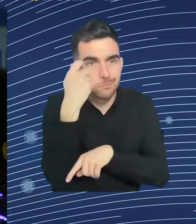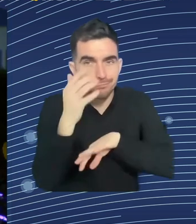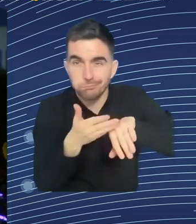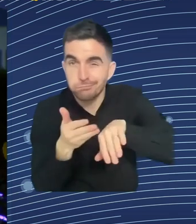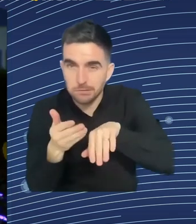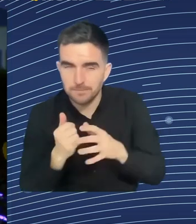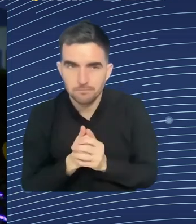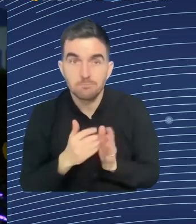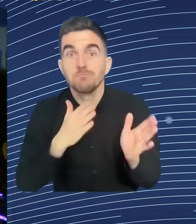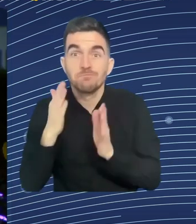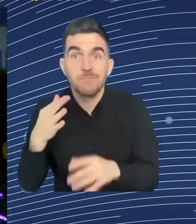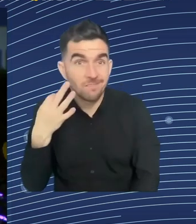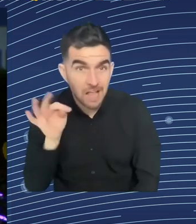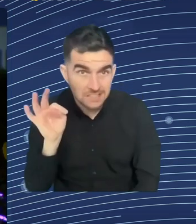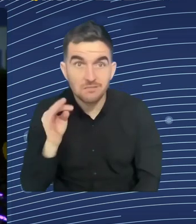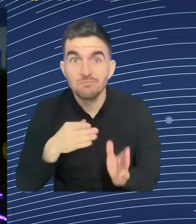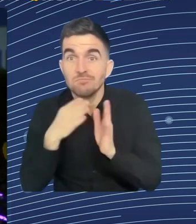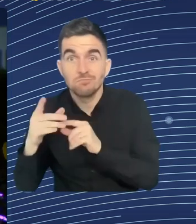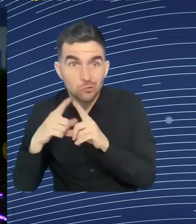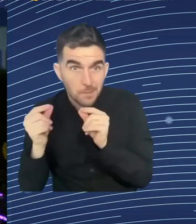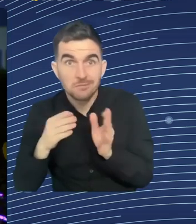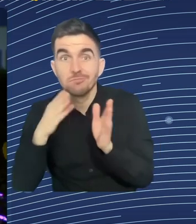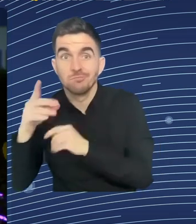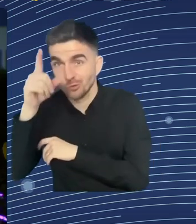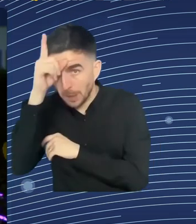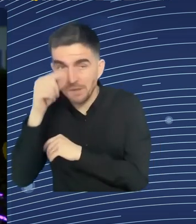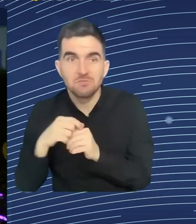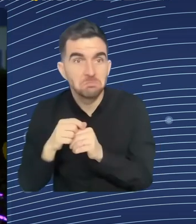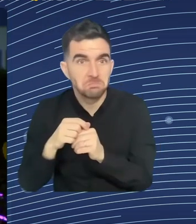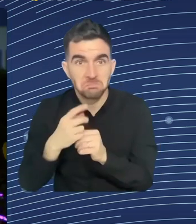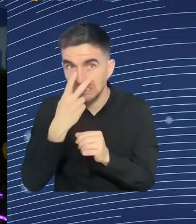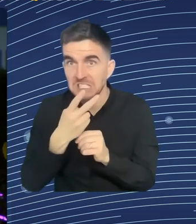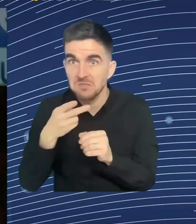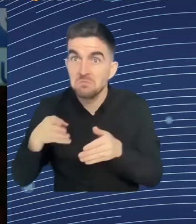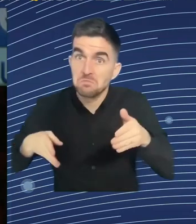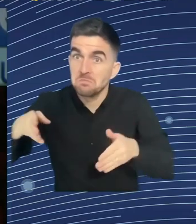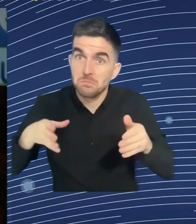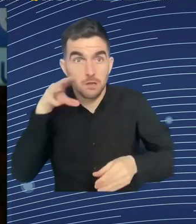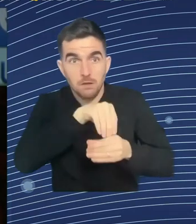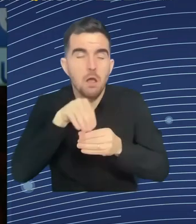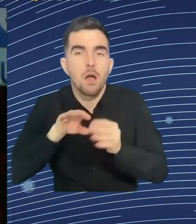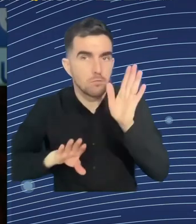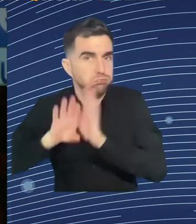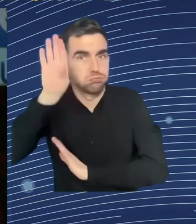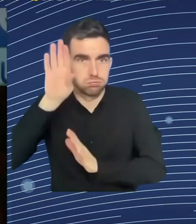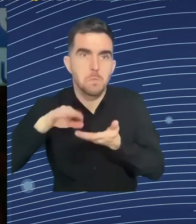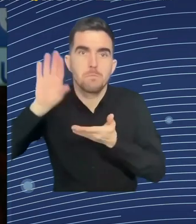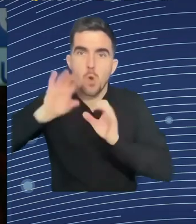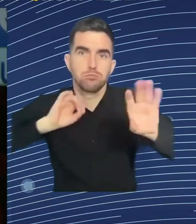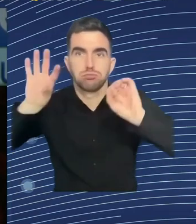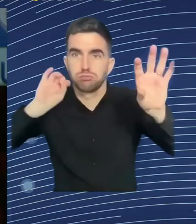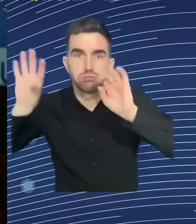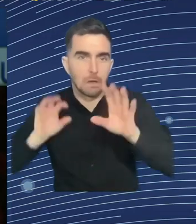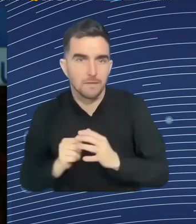whereas France and Britain didn't manage to keep competitive enough in the export markets, and they lost. Now, you might say, well,